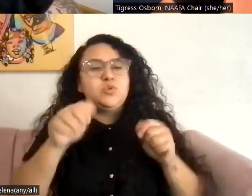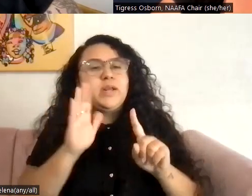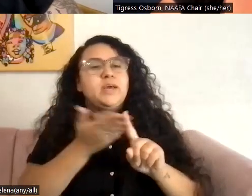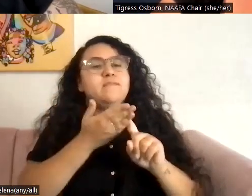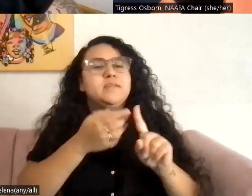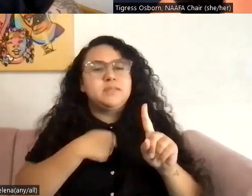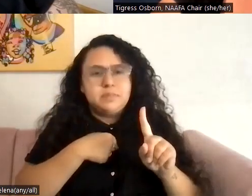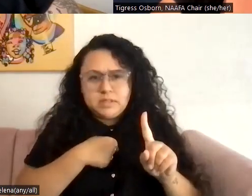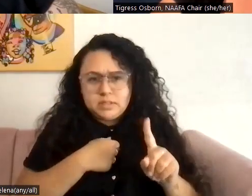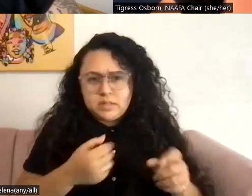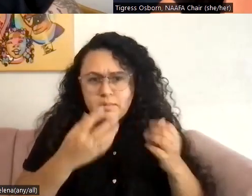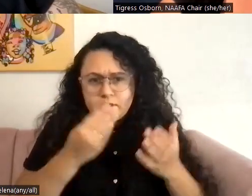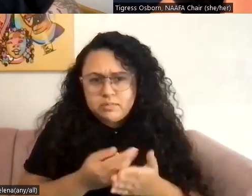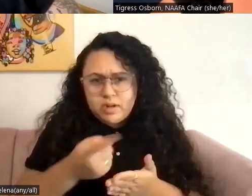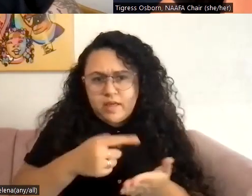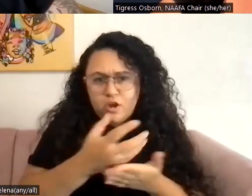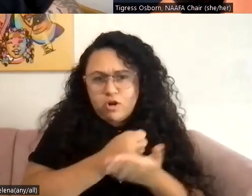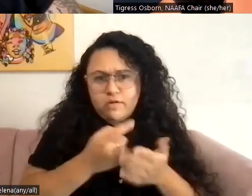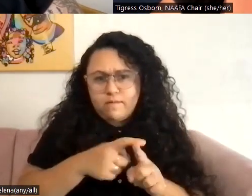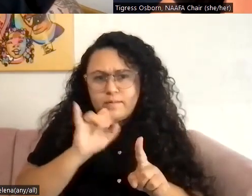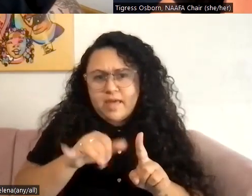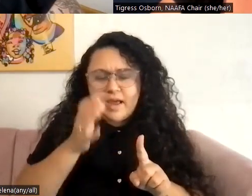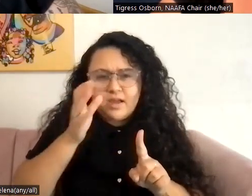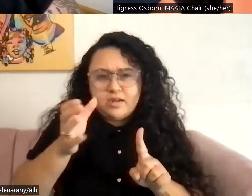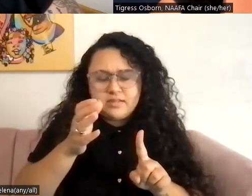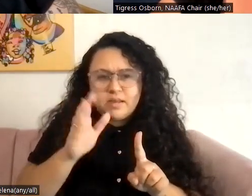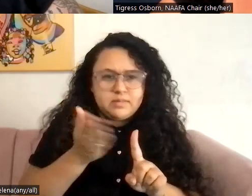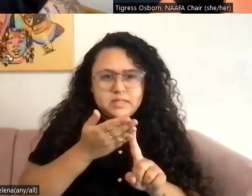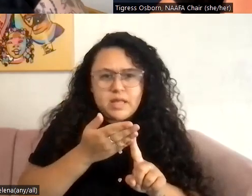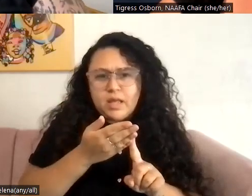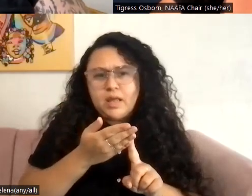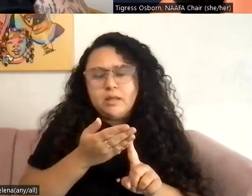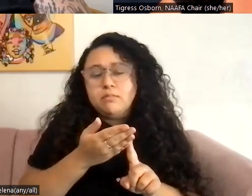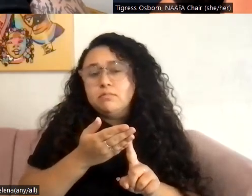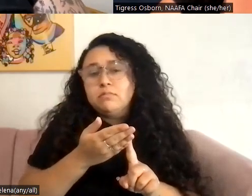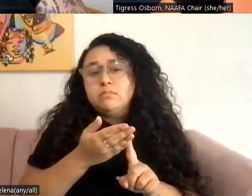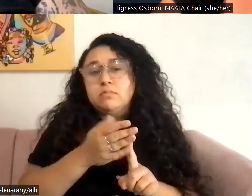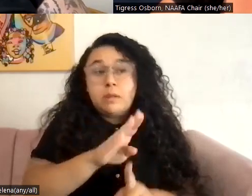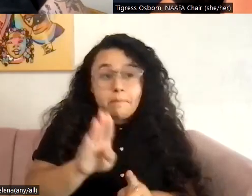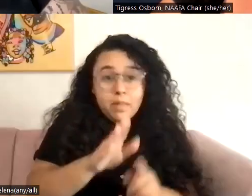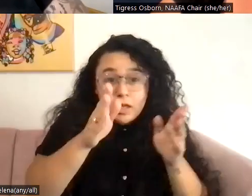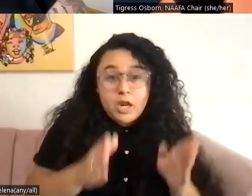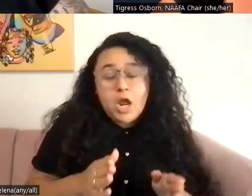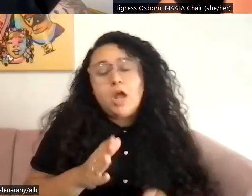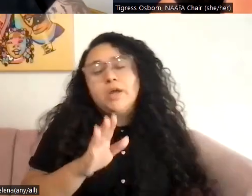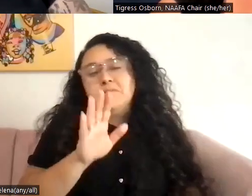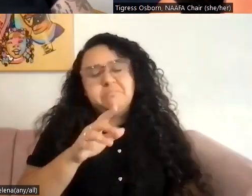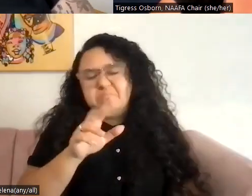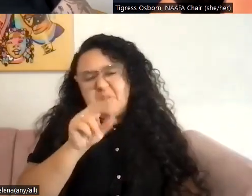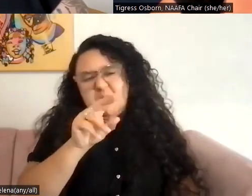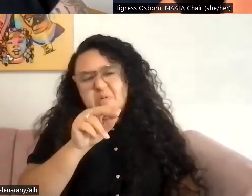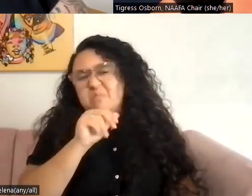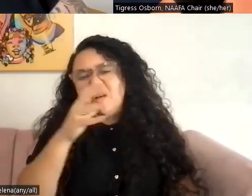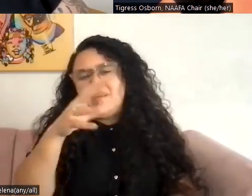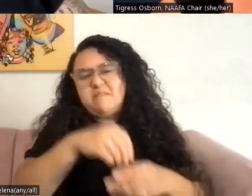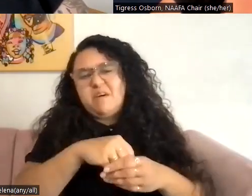much money are they making? And then I think about all of the billionaires and I realized, no, I'm not going to